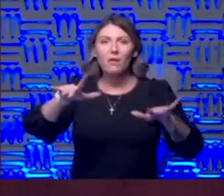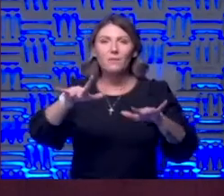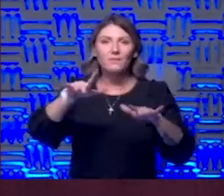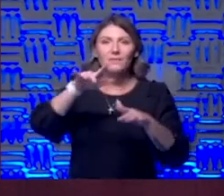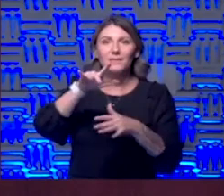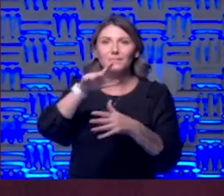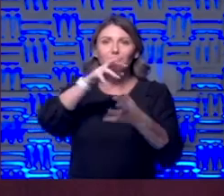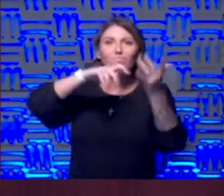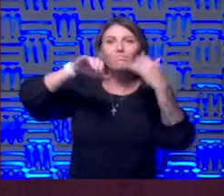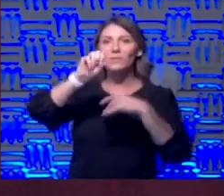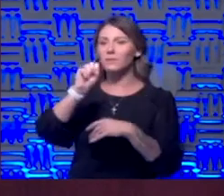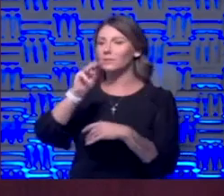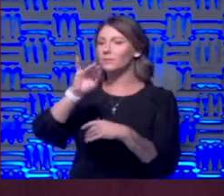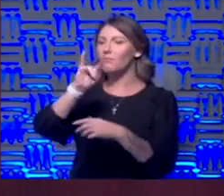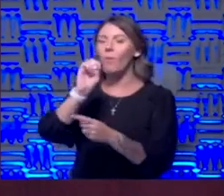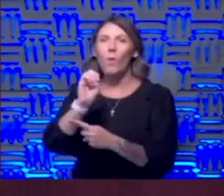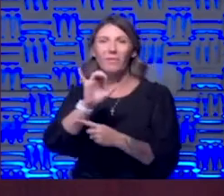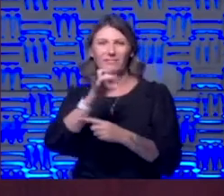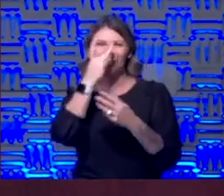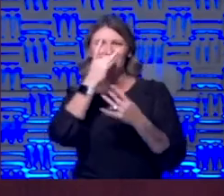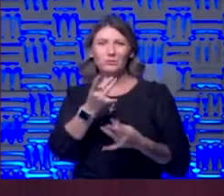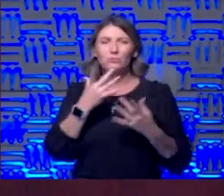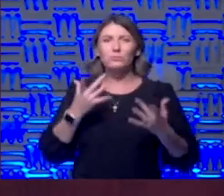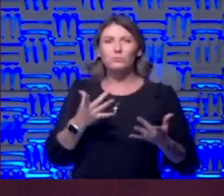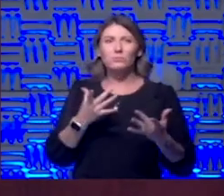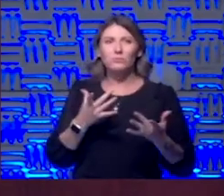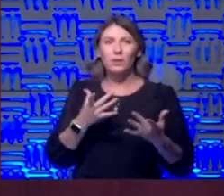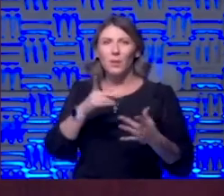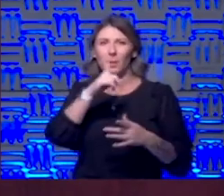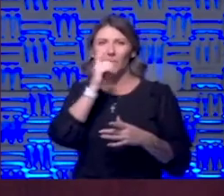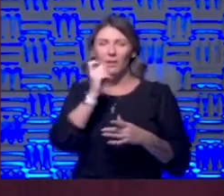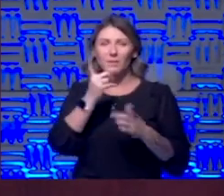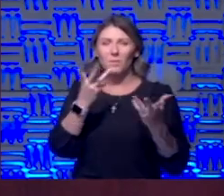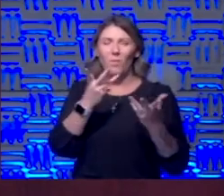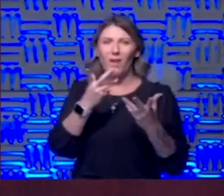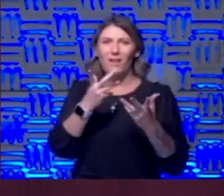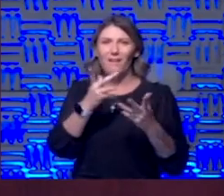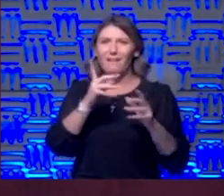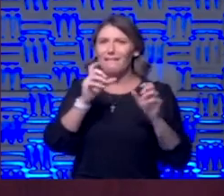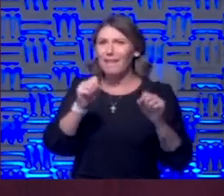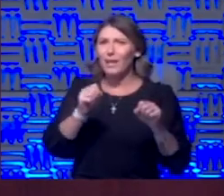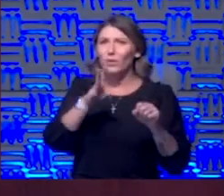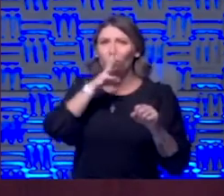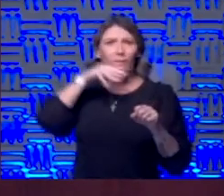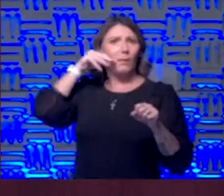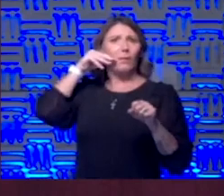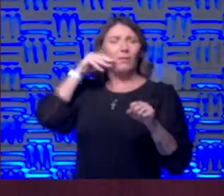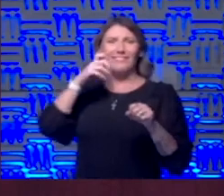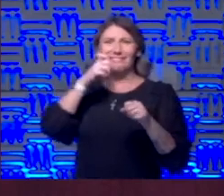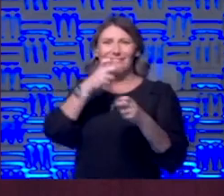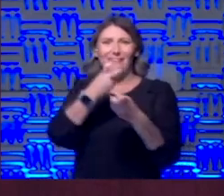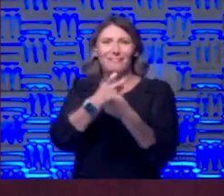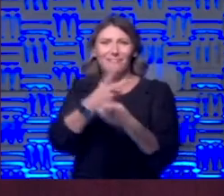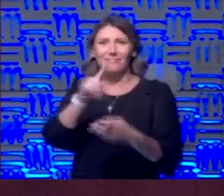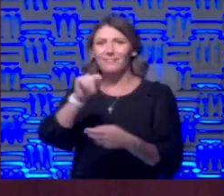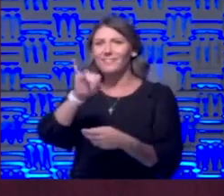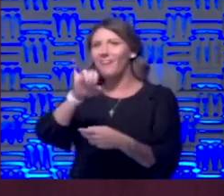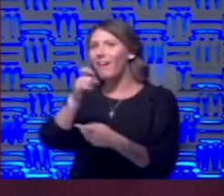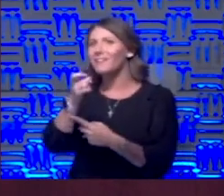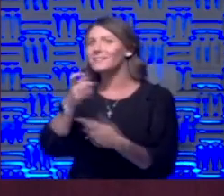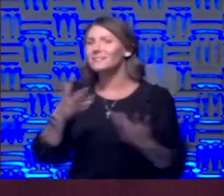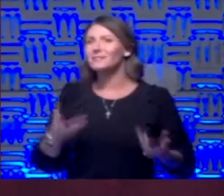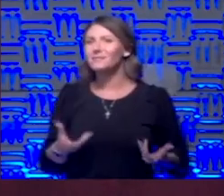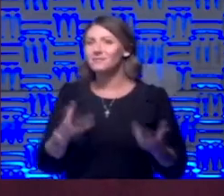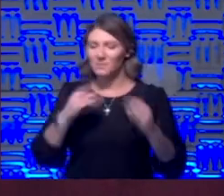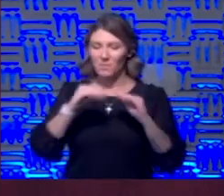always an interesting thought because what can you really inhale that is not toxic and I think the more we understand now it's